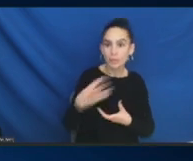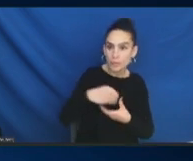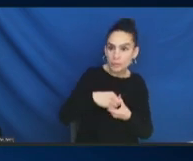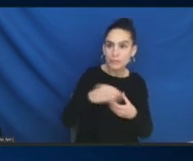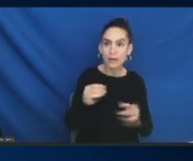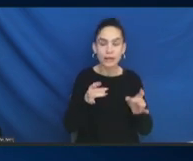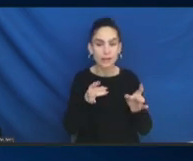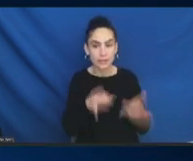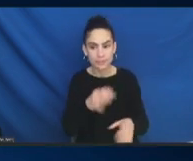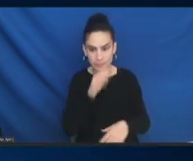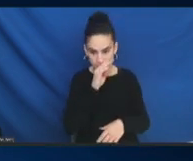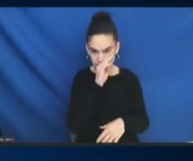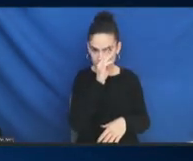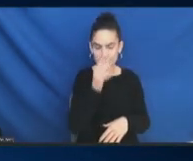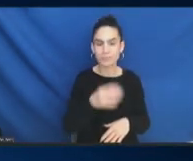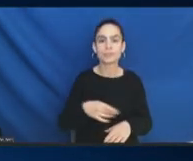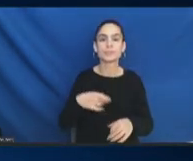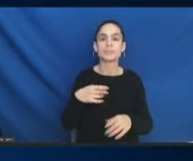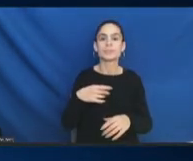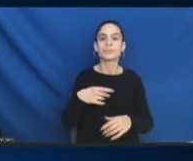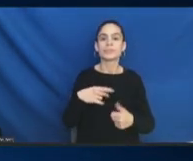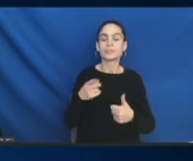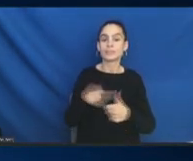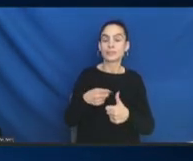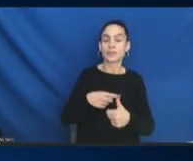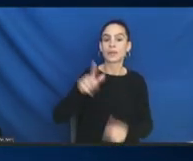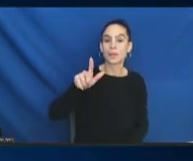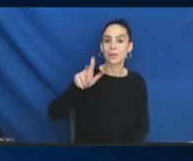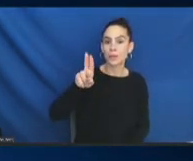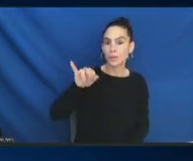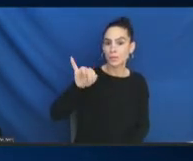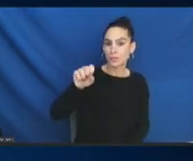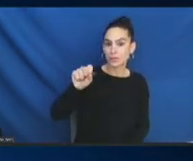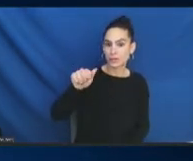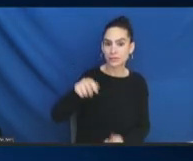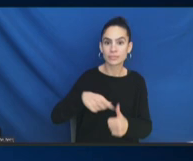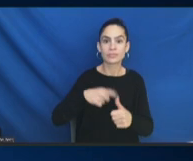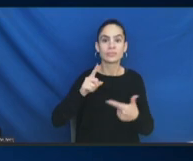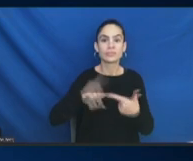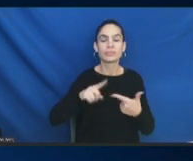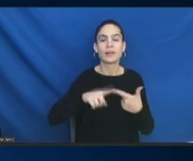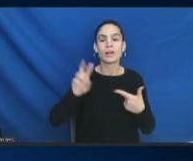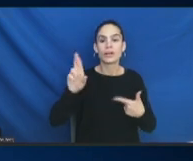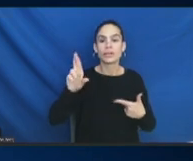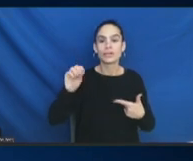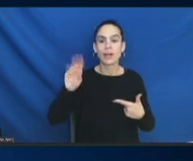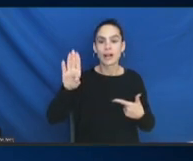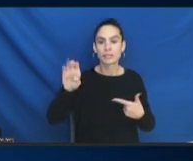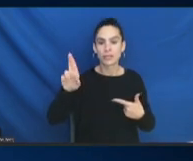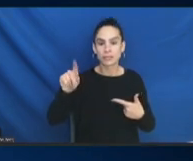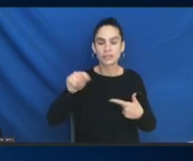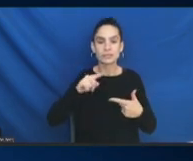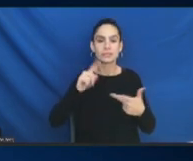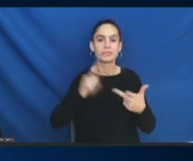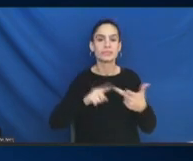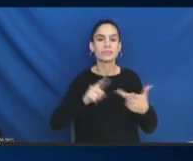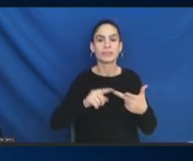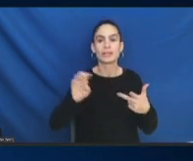Luisa? Luisa, Robert, Underwood, Emily, Grace,